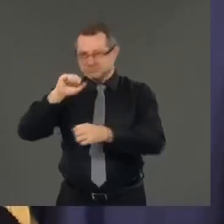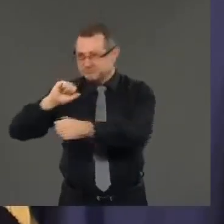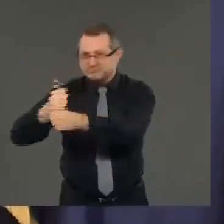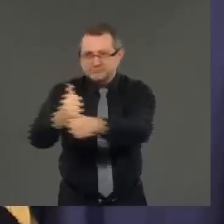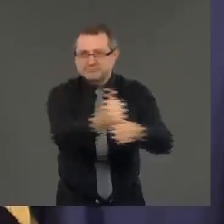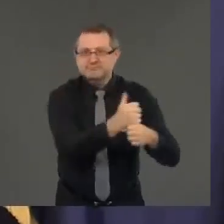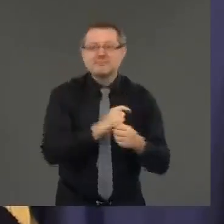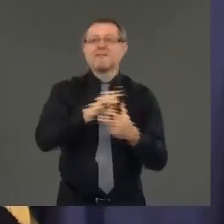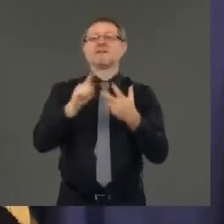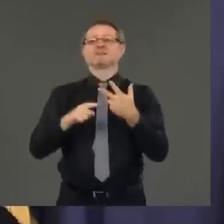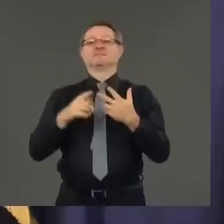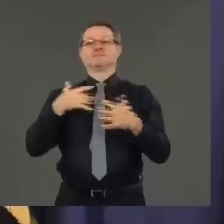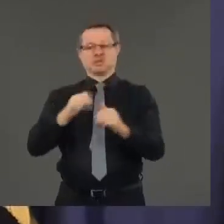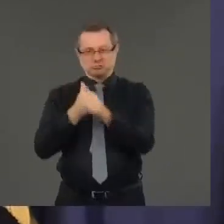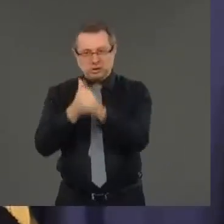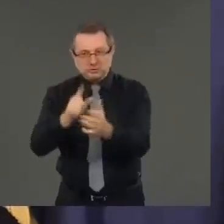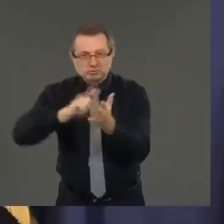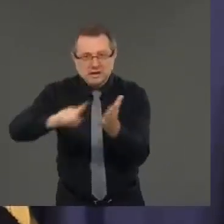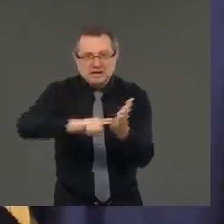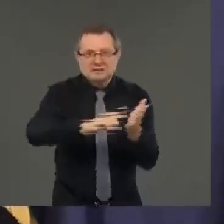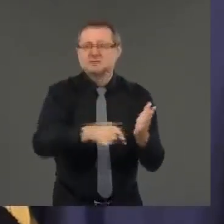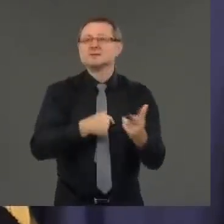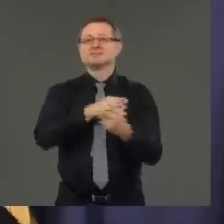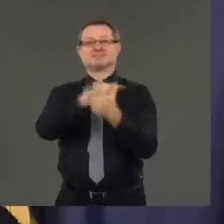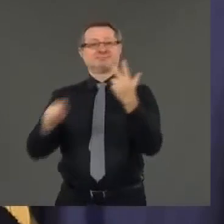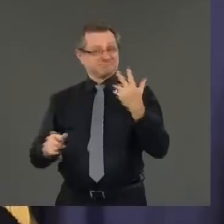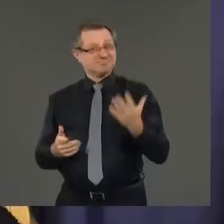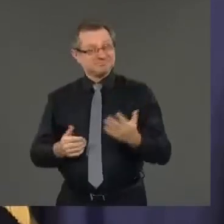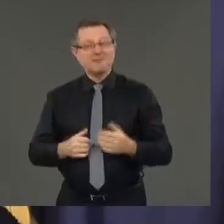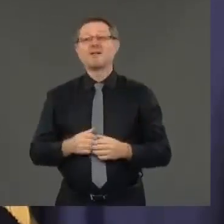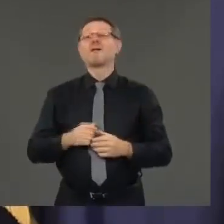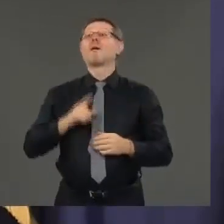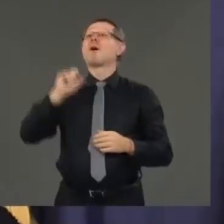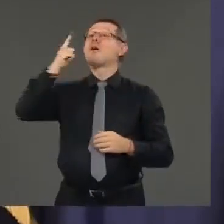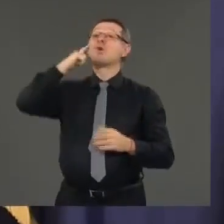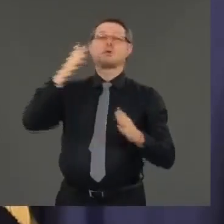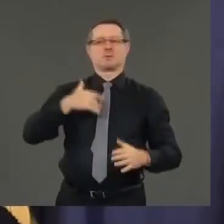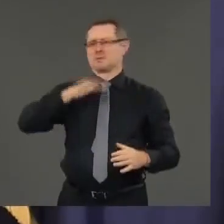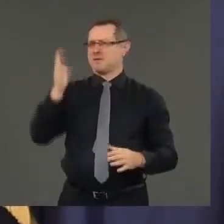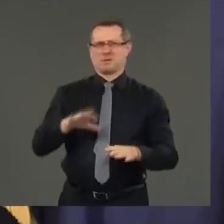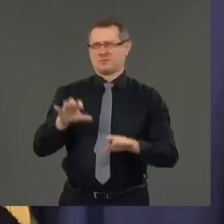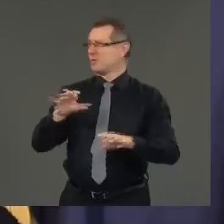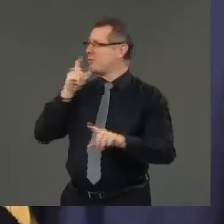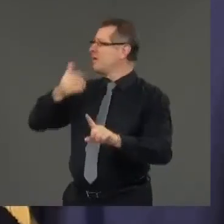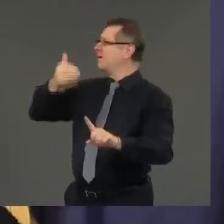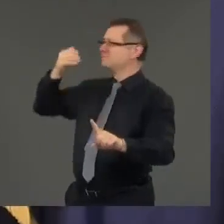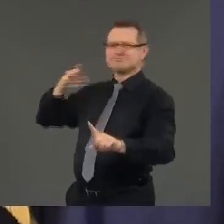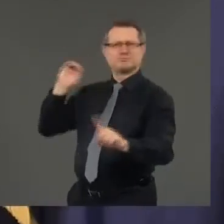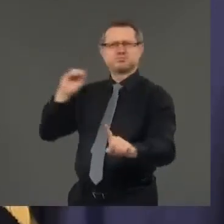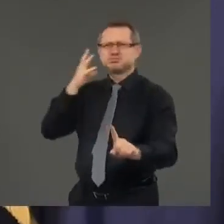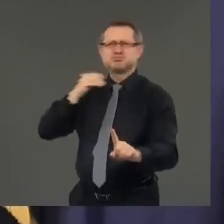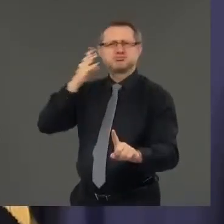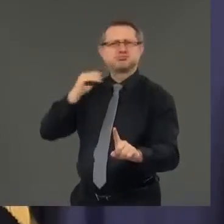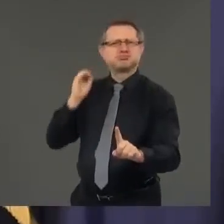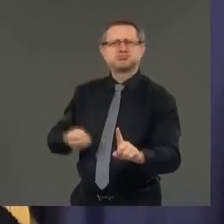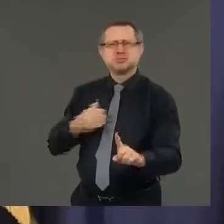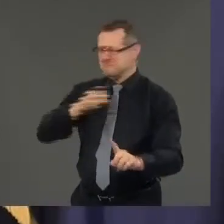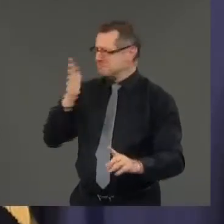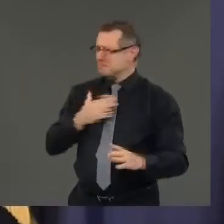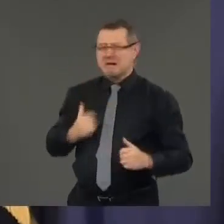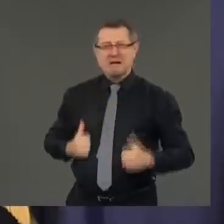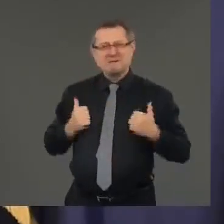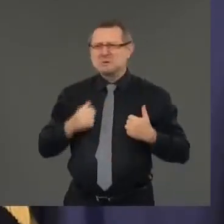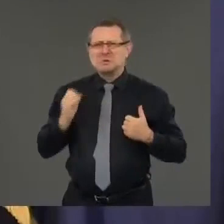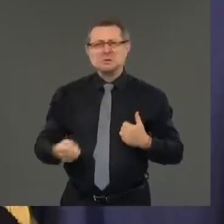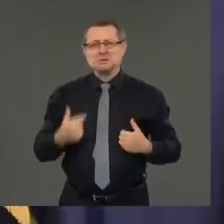lifetime and I'm very proud of the way the employees of New York state government responded and